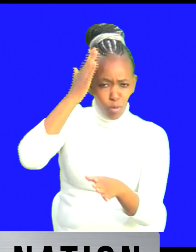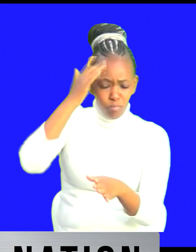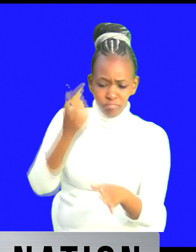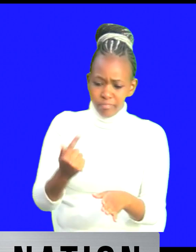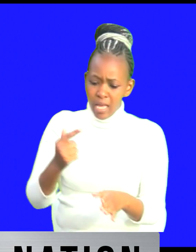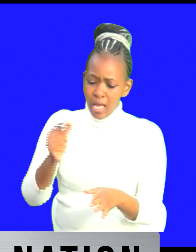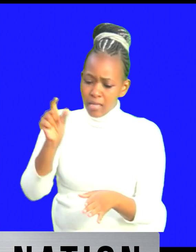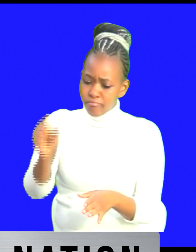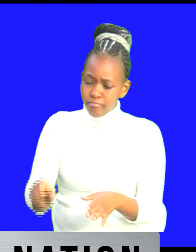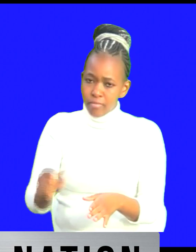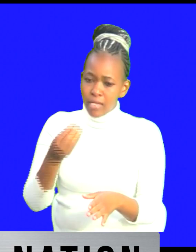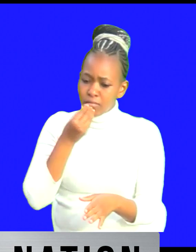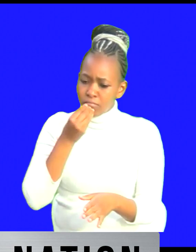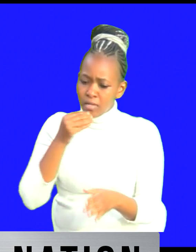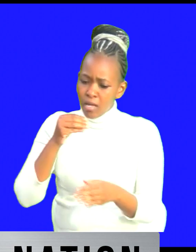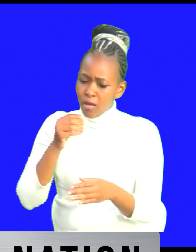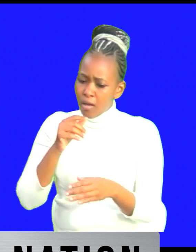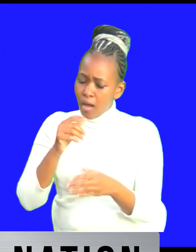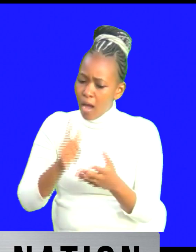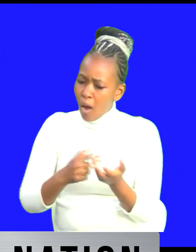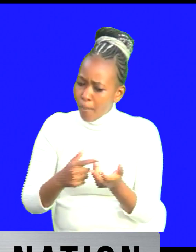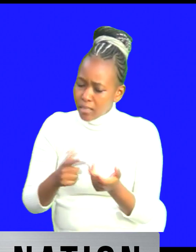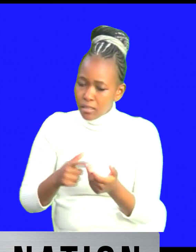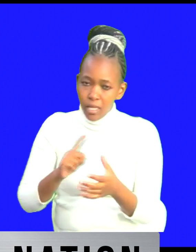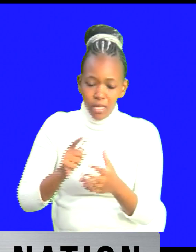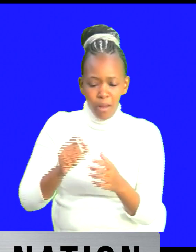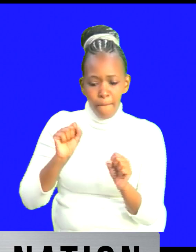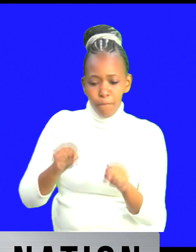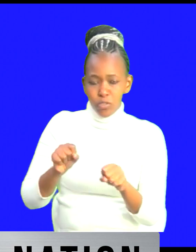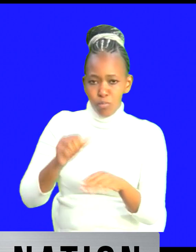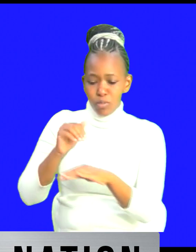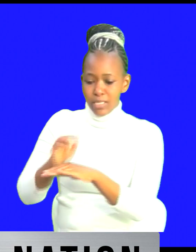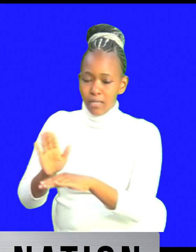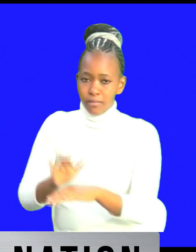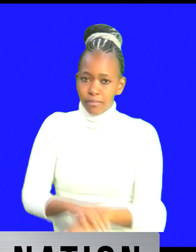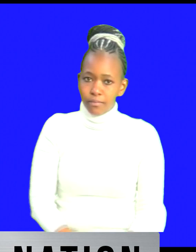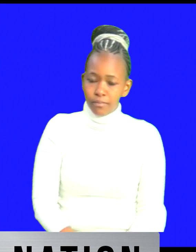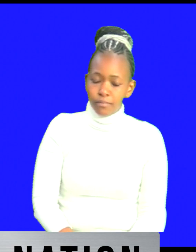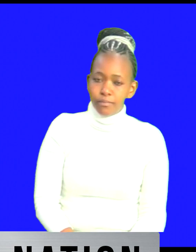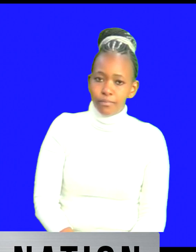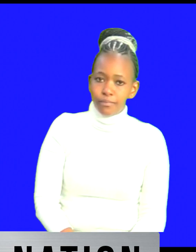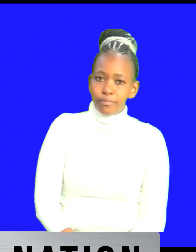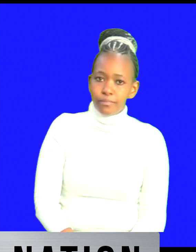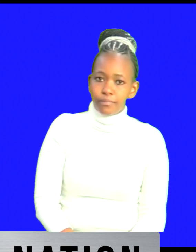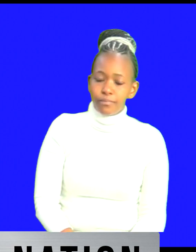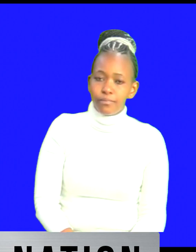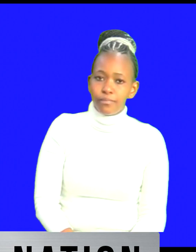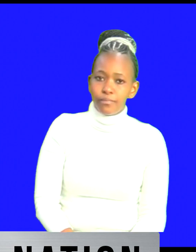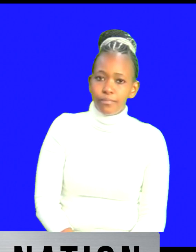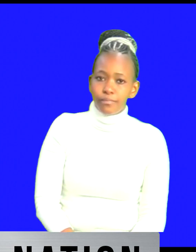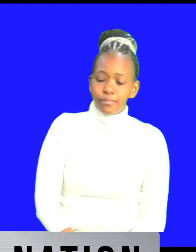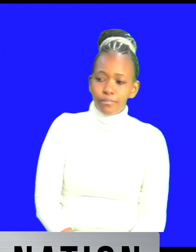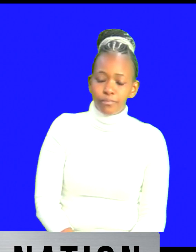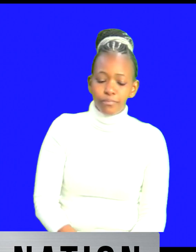feeding five children jonah and then you send that to those five children yeah yeah and john i want to give accolades to the